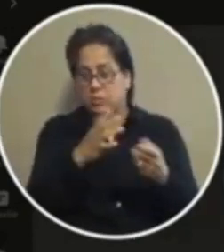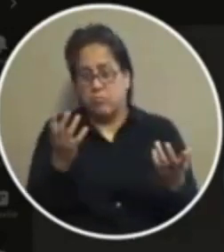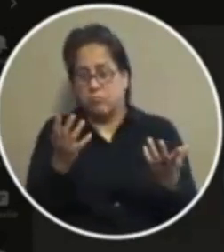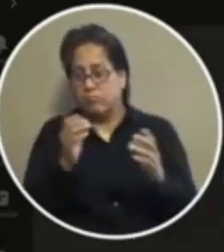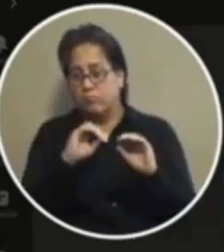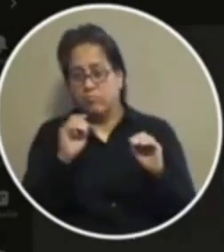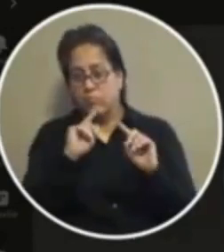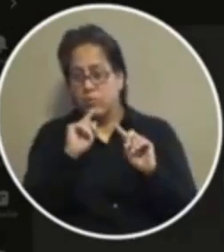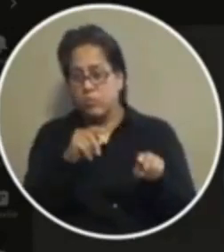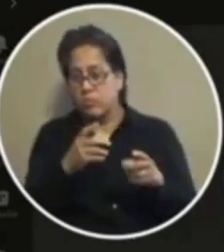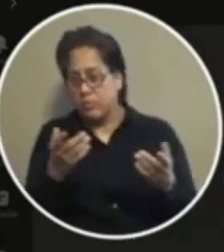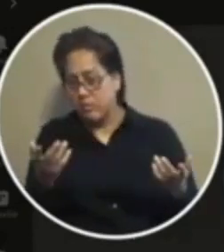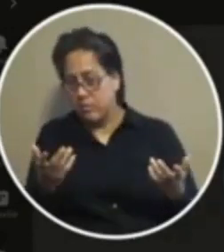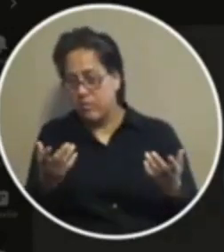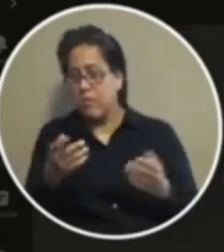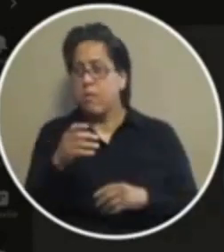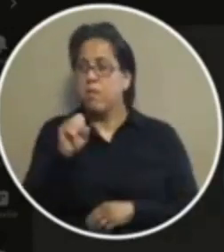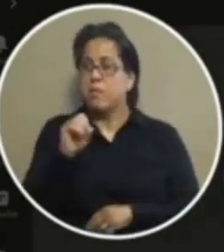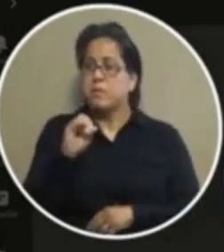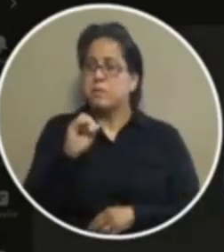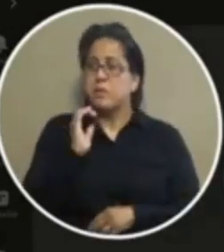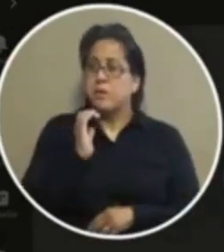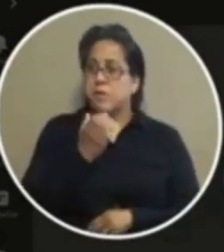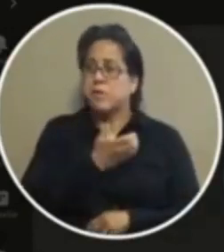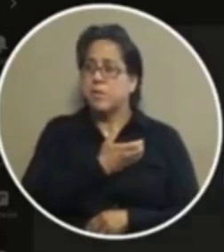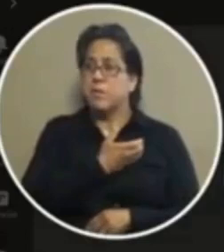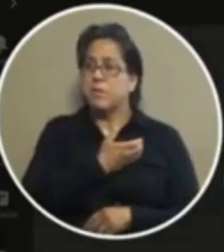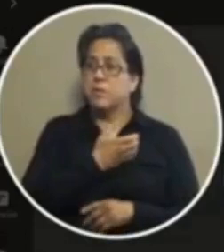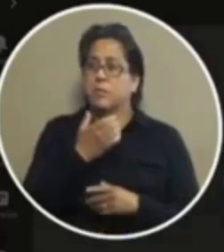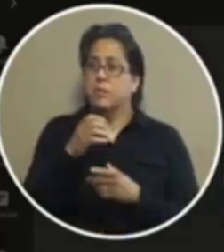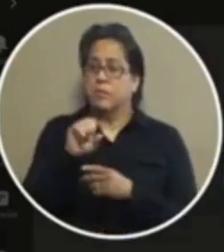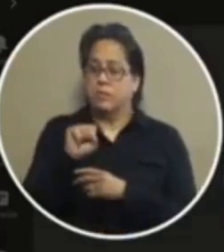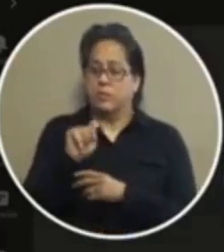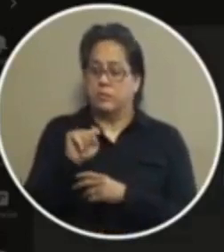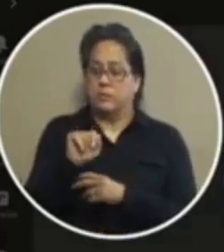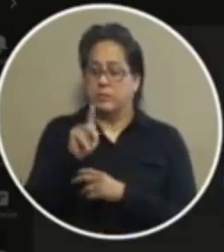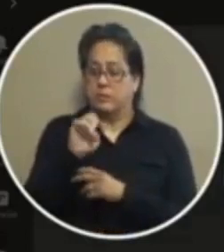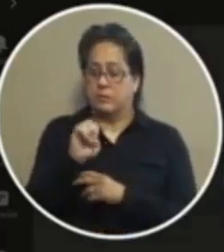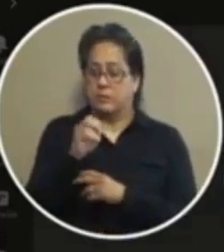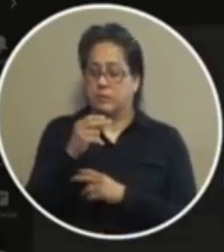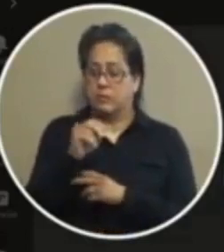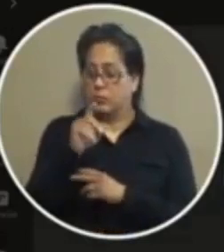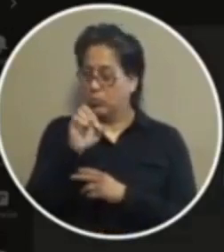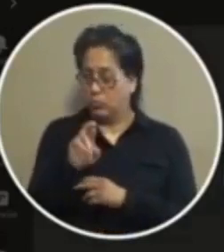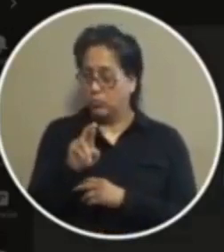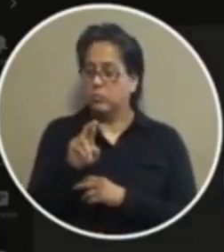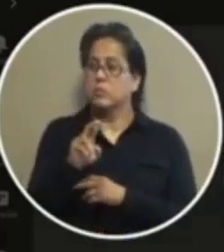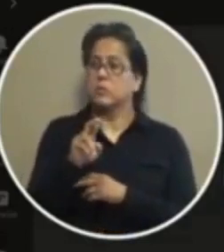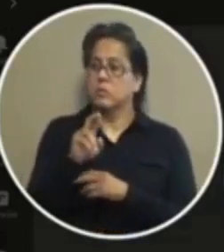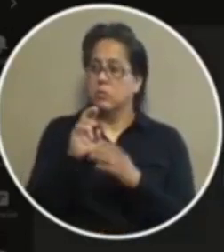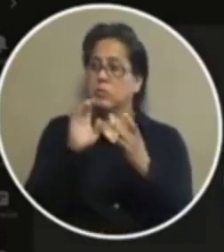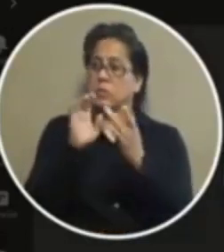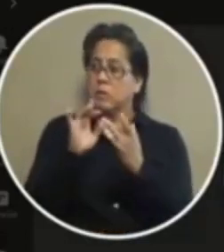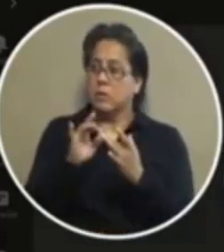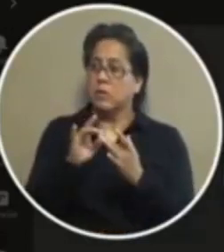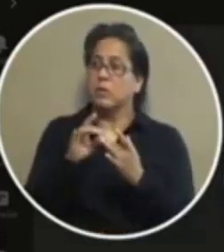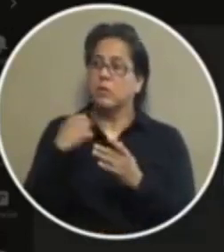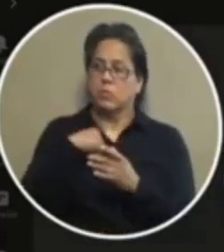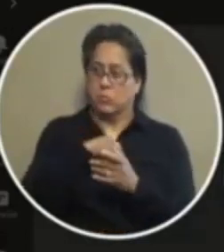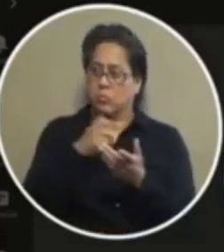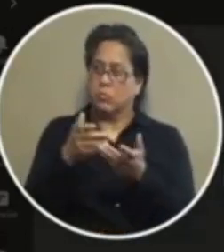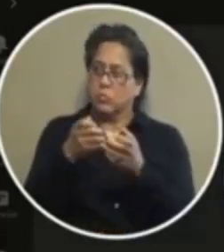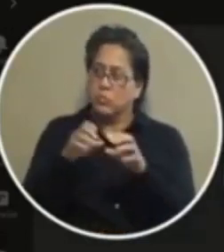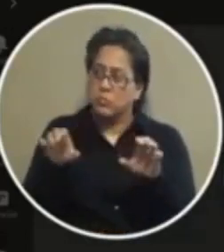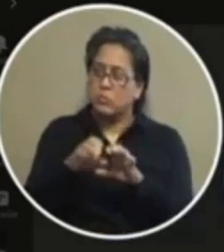response so our uh stakeholders were contacted on us because we want to do something